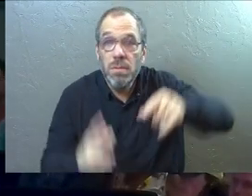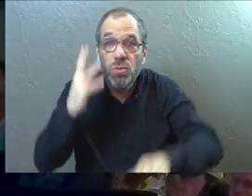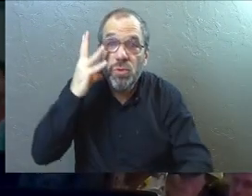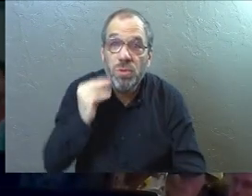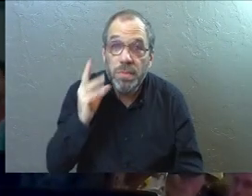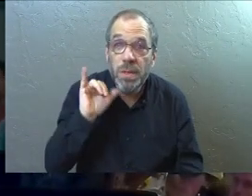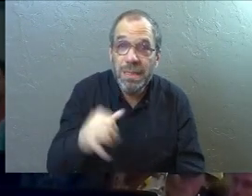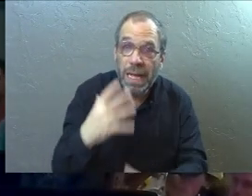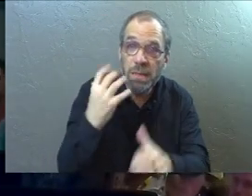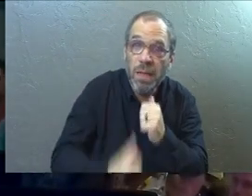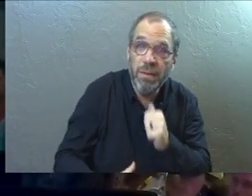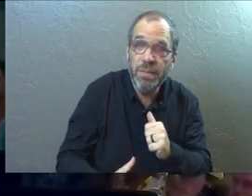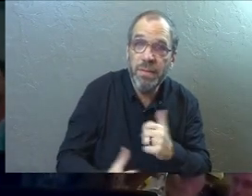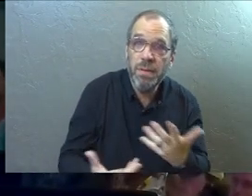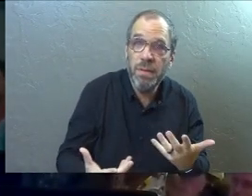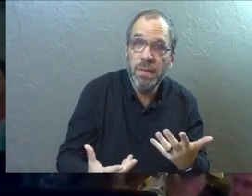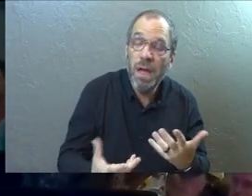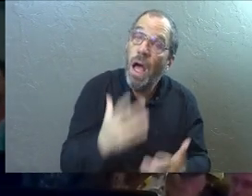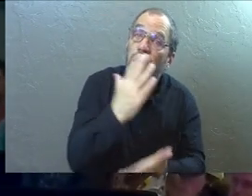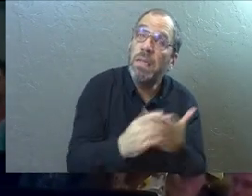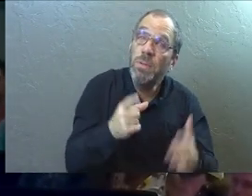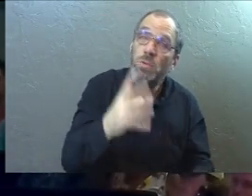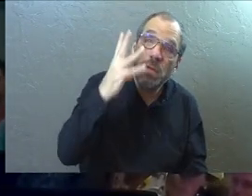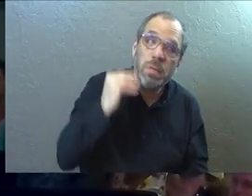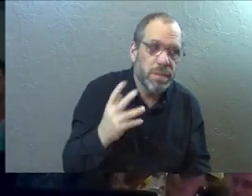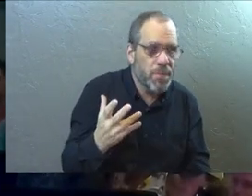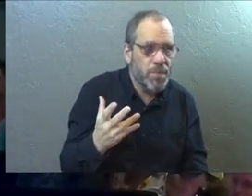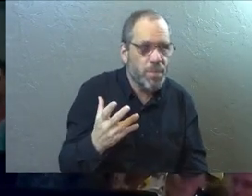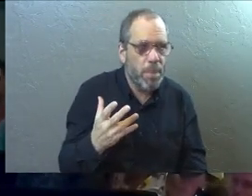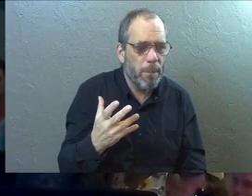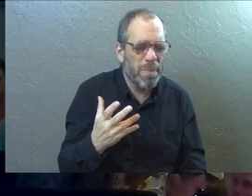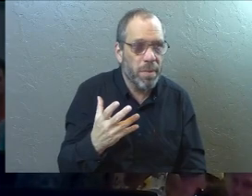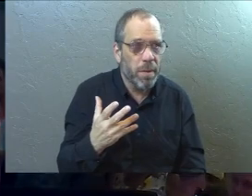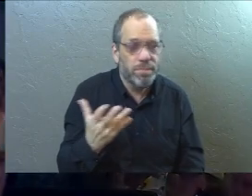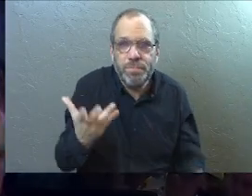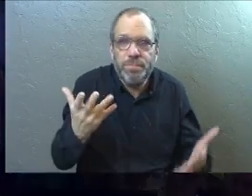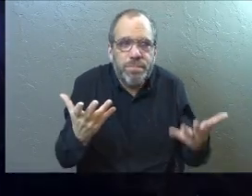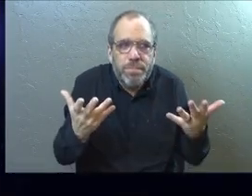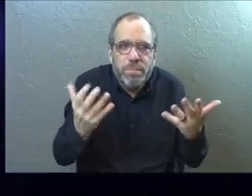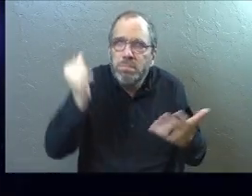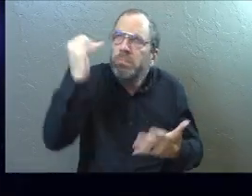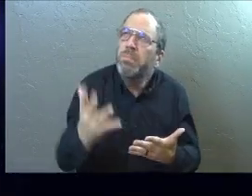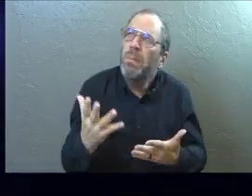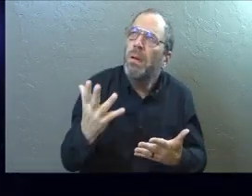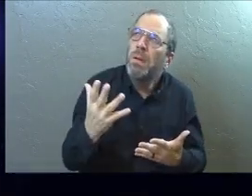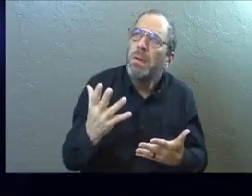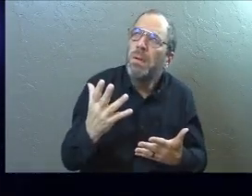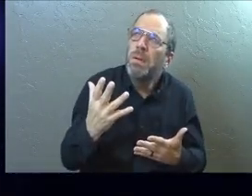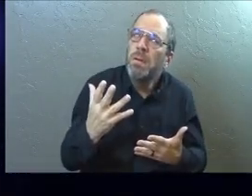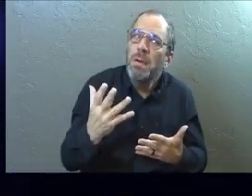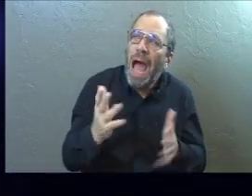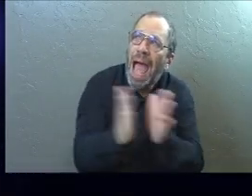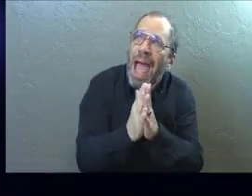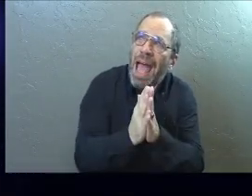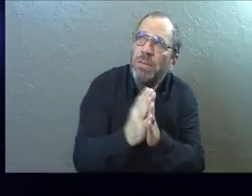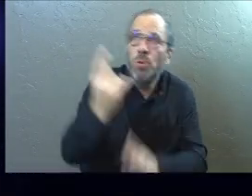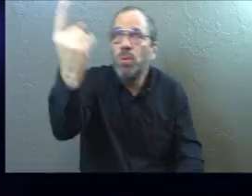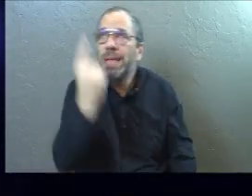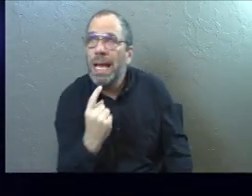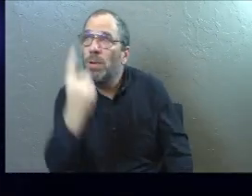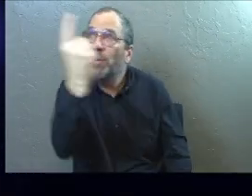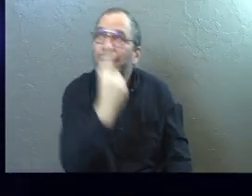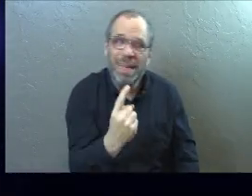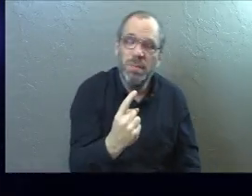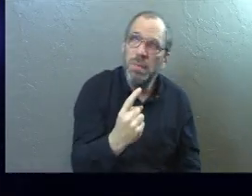have been through that tough. Some of guys have been through it enough that you're like, why God, sometimes did you come and sometimes it didn't feel like you came.